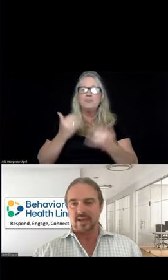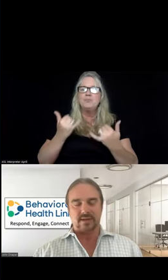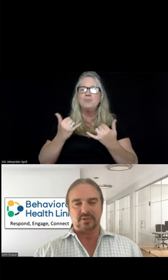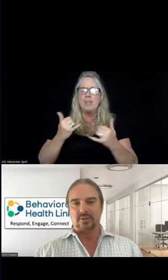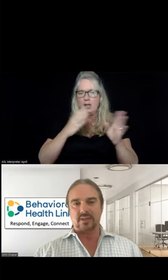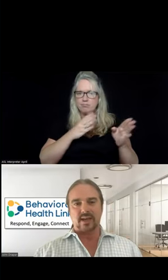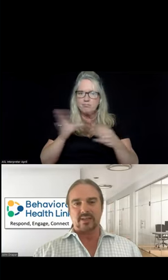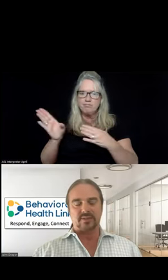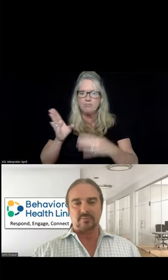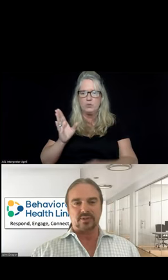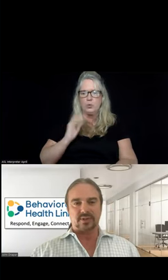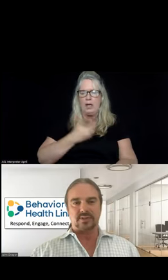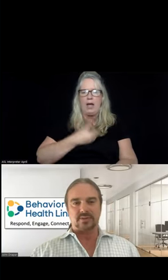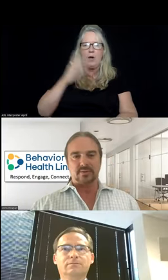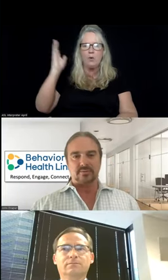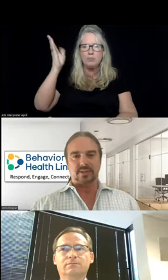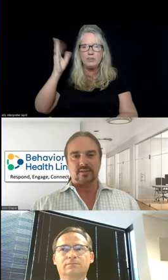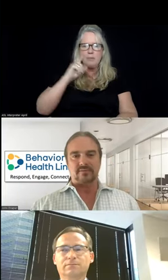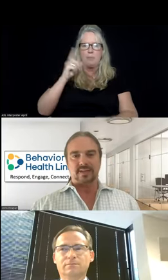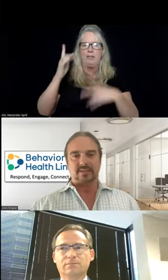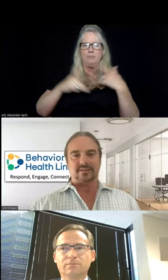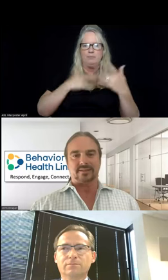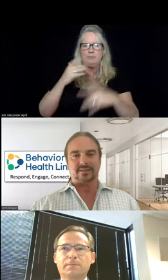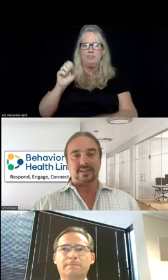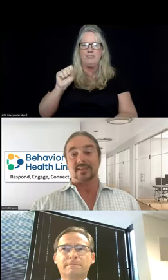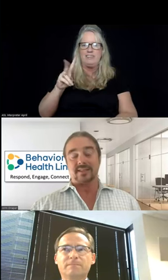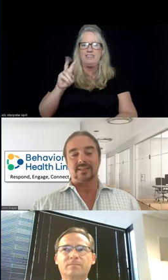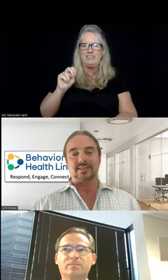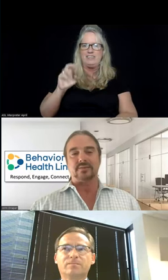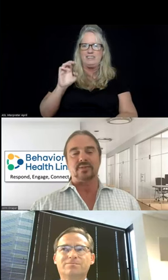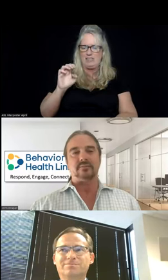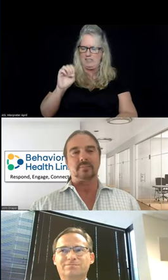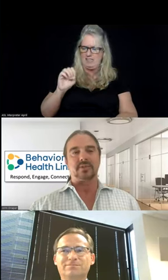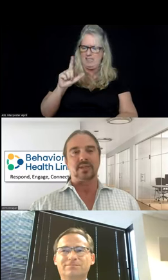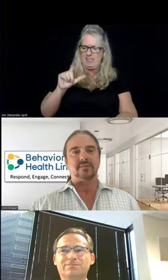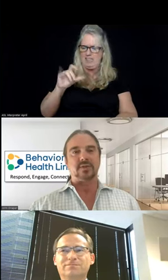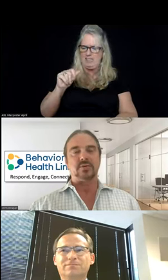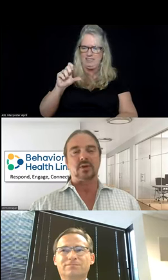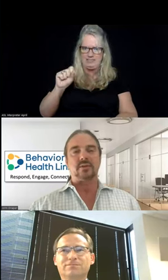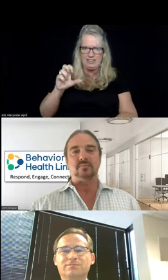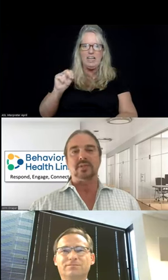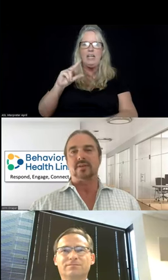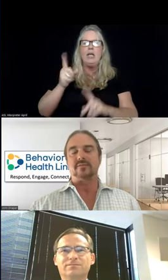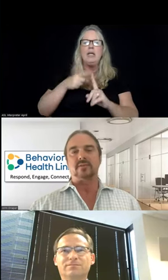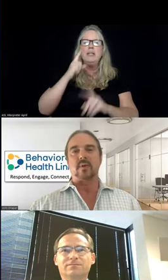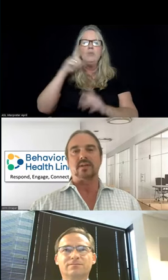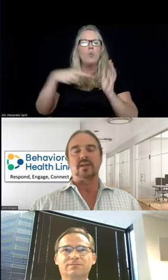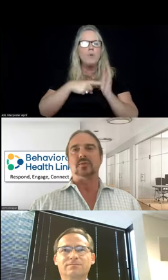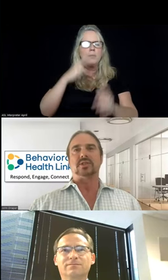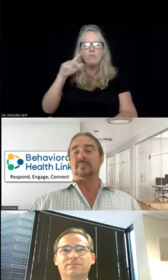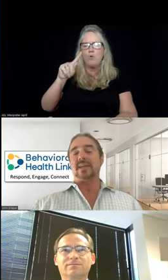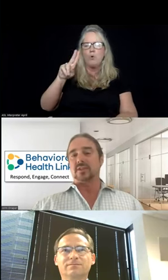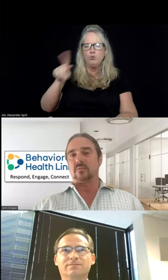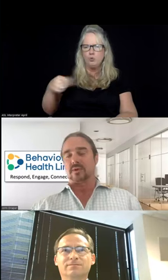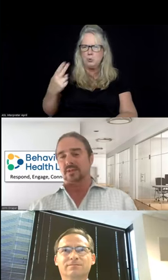today. I'm so delighted to present to you, Steve Ellison, who's the representative in Utah and has been there for quite